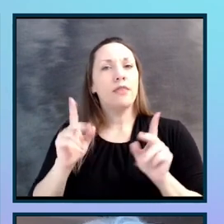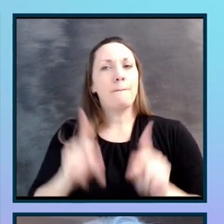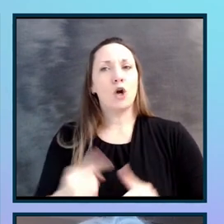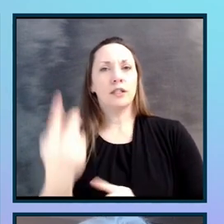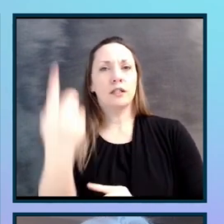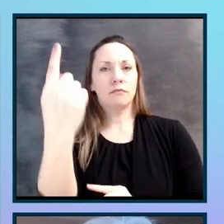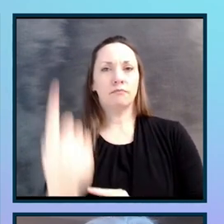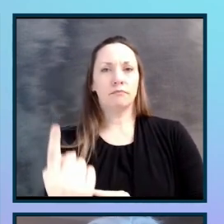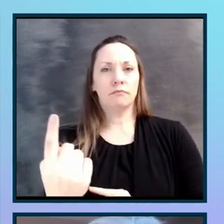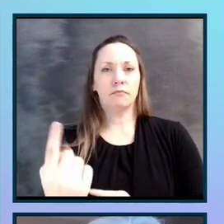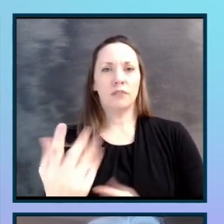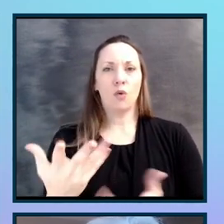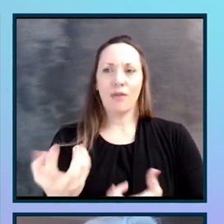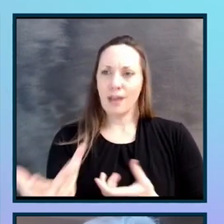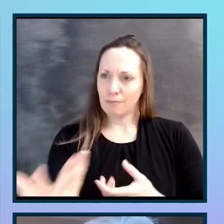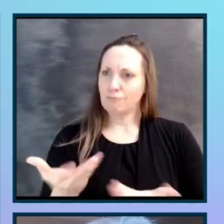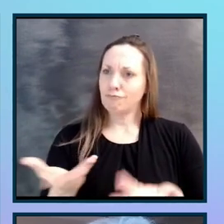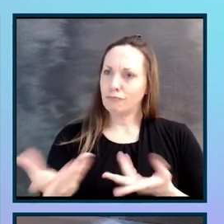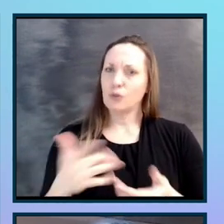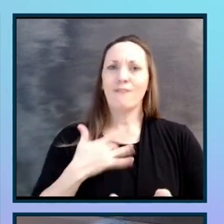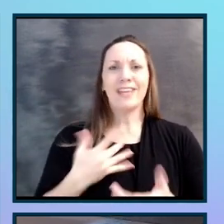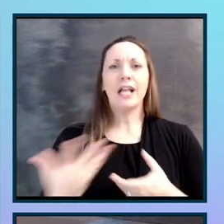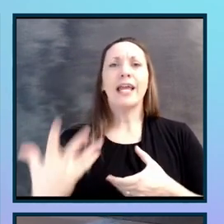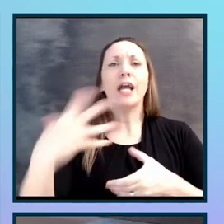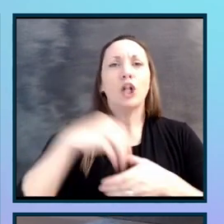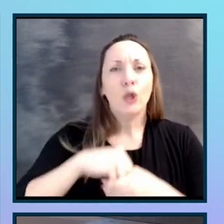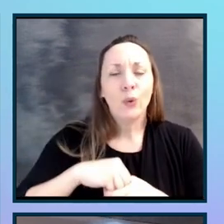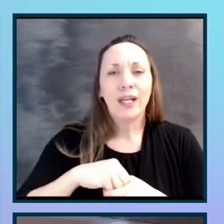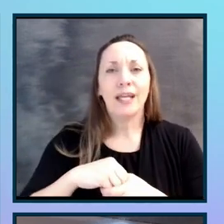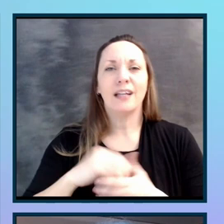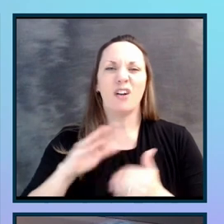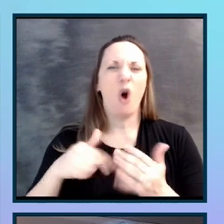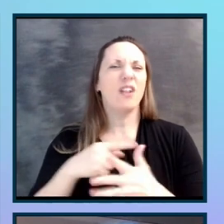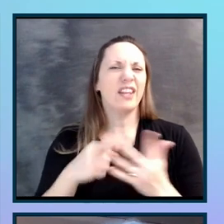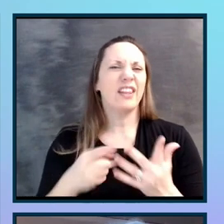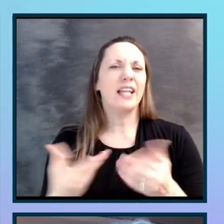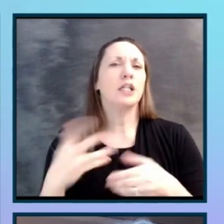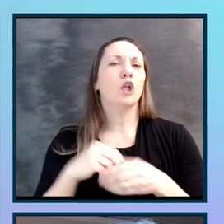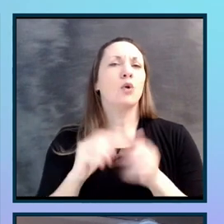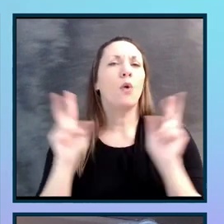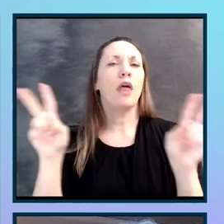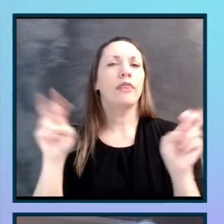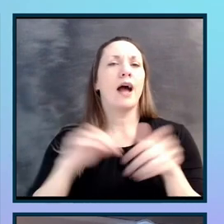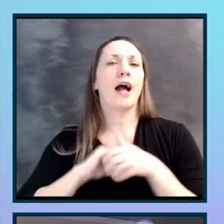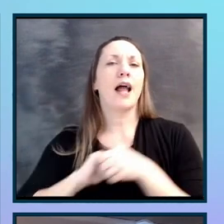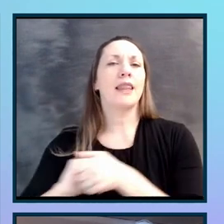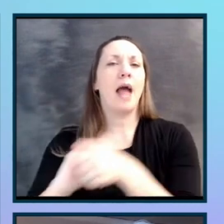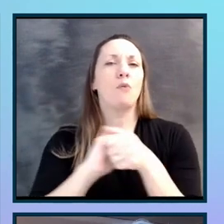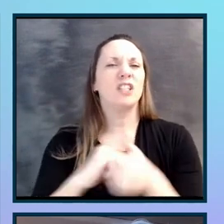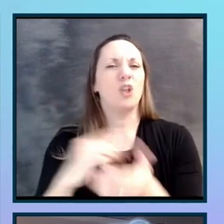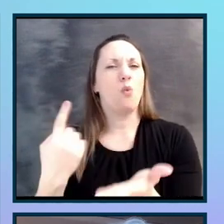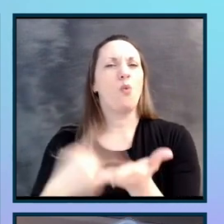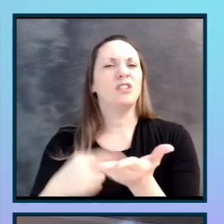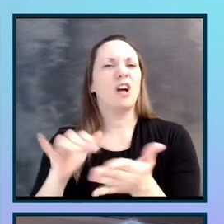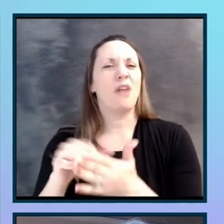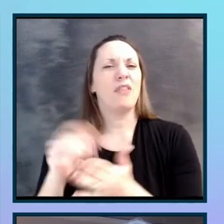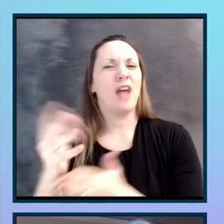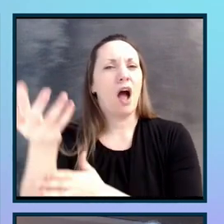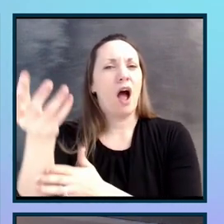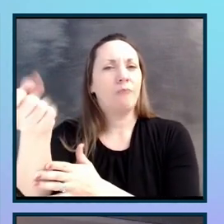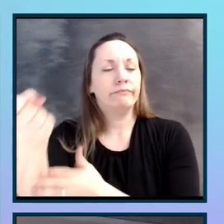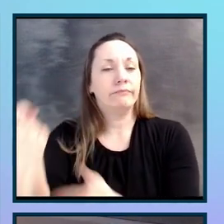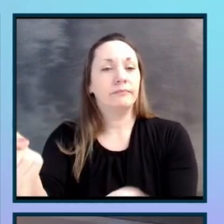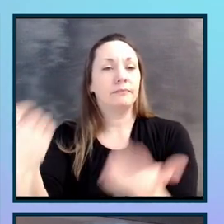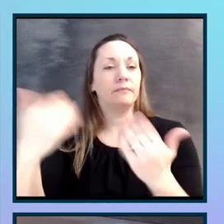feel included and all the other elements of collaboration. So we'll talk about that in a minute. Experts without